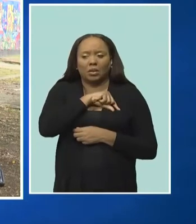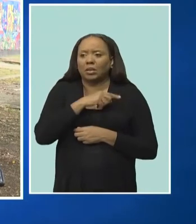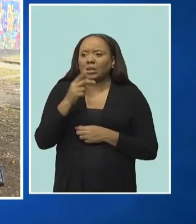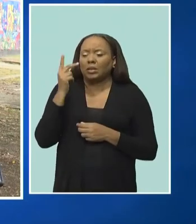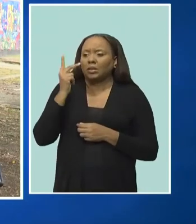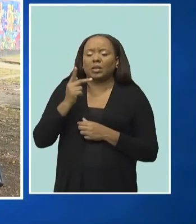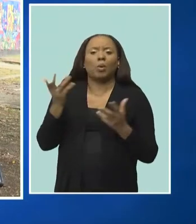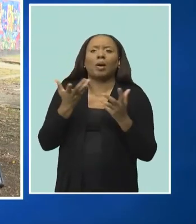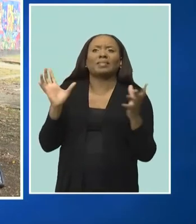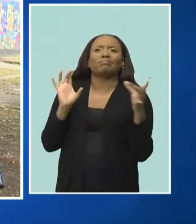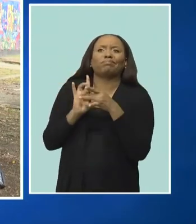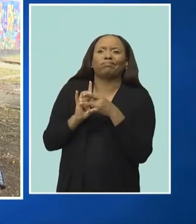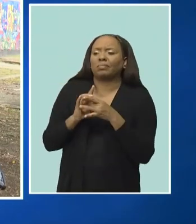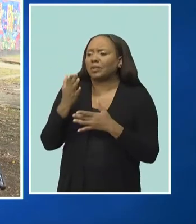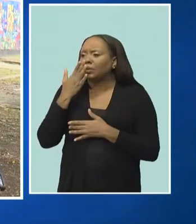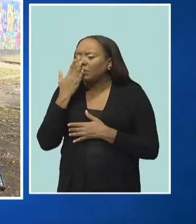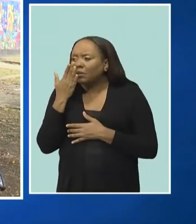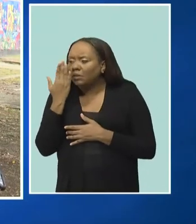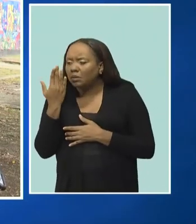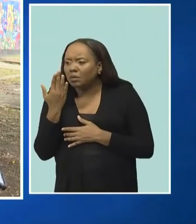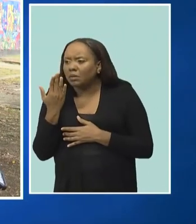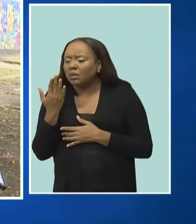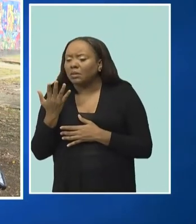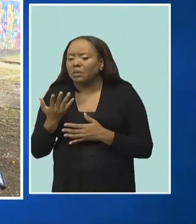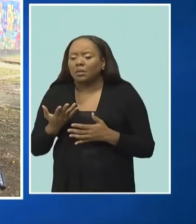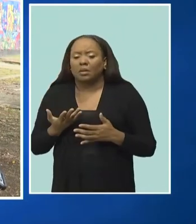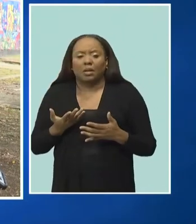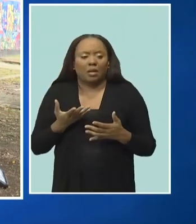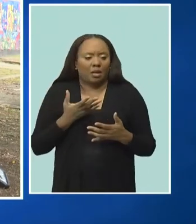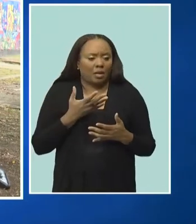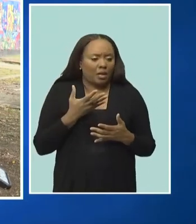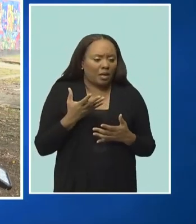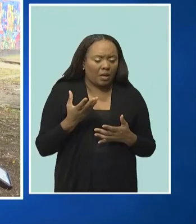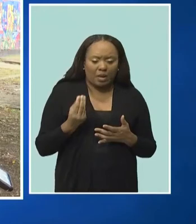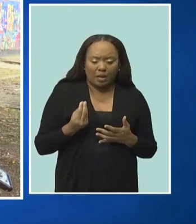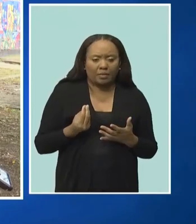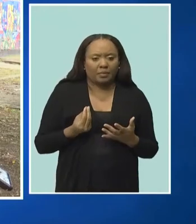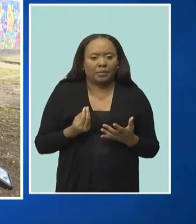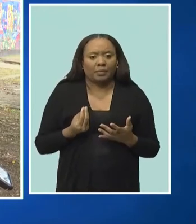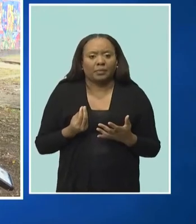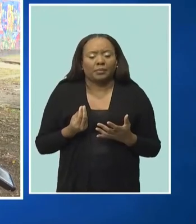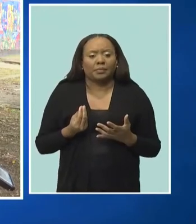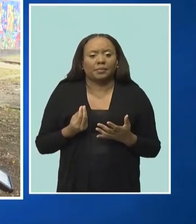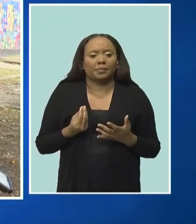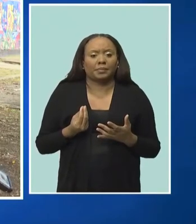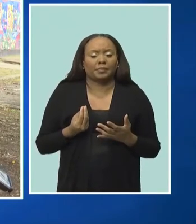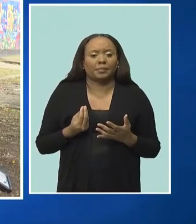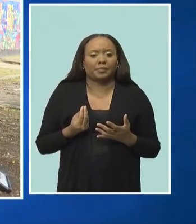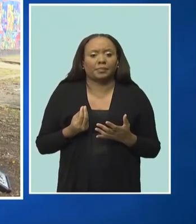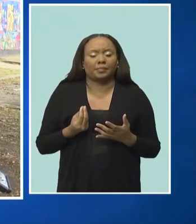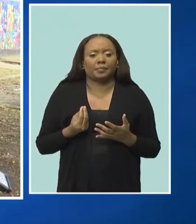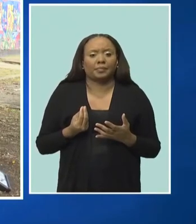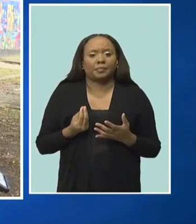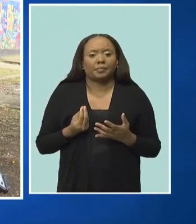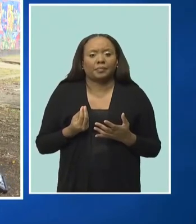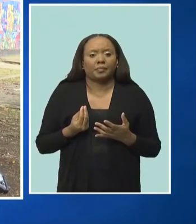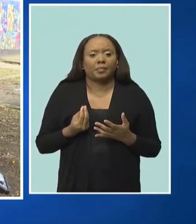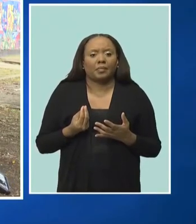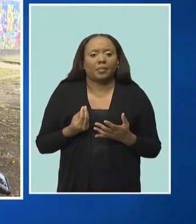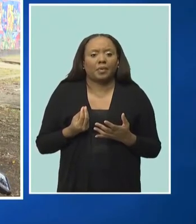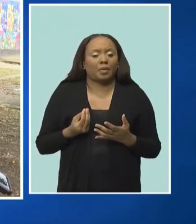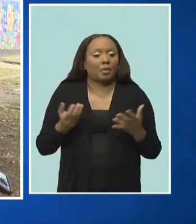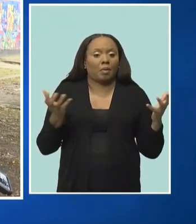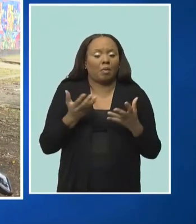between the odor that is detected by the staff members and our students and what actually